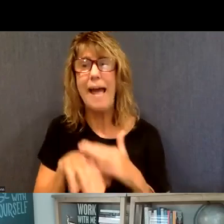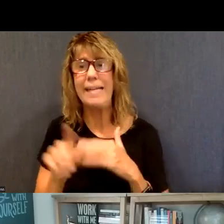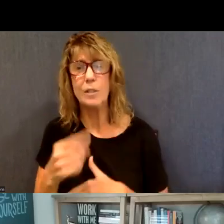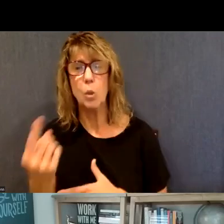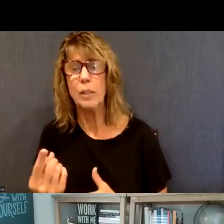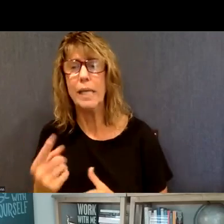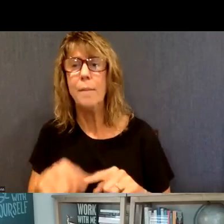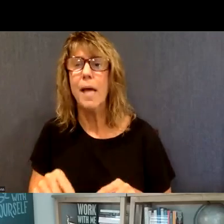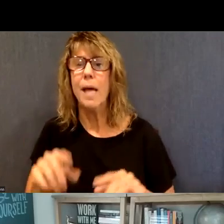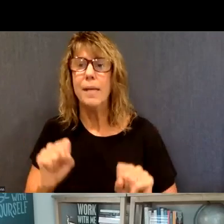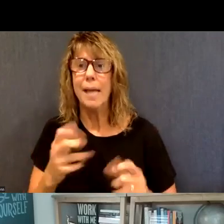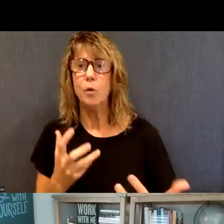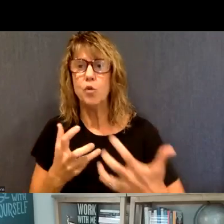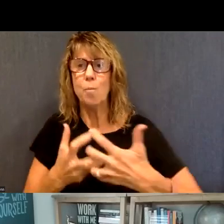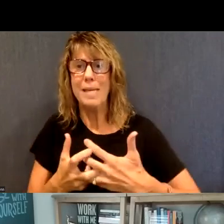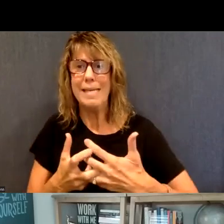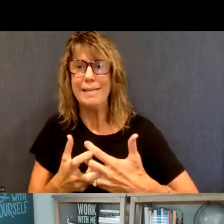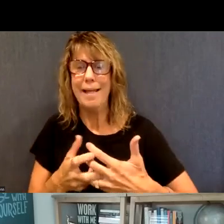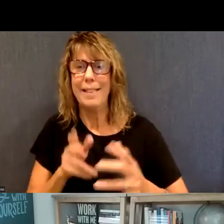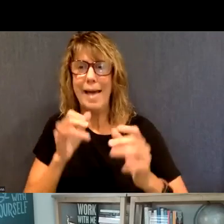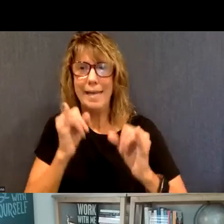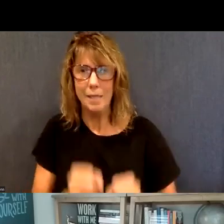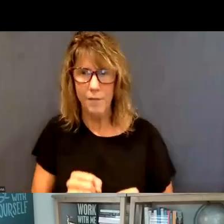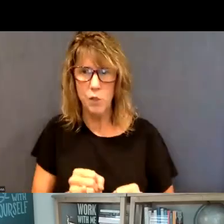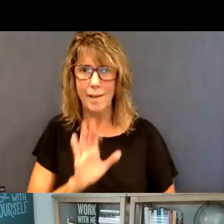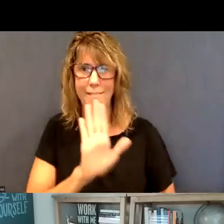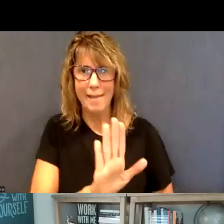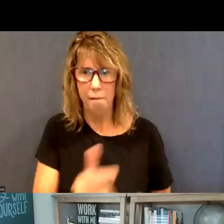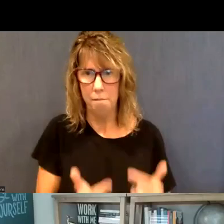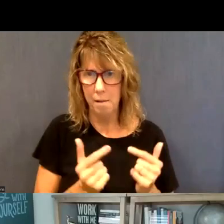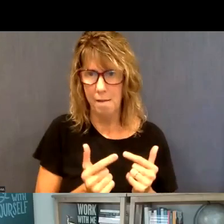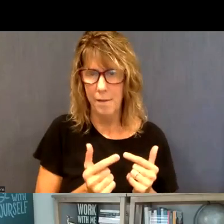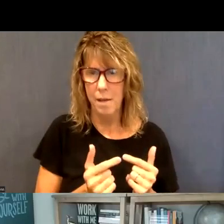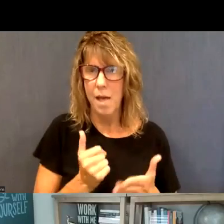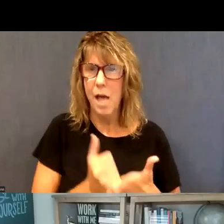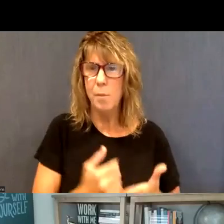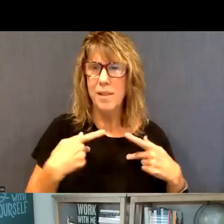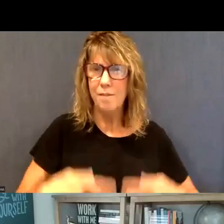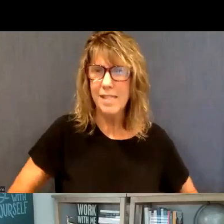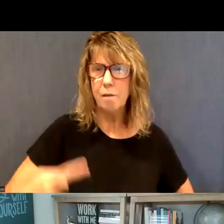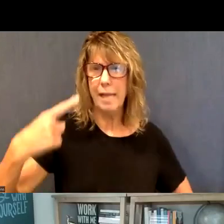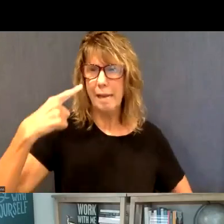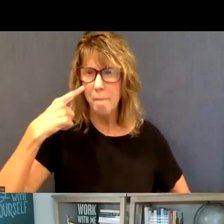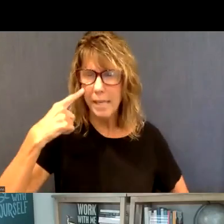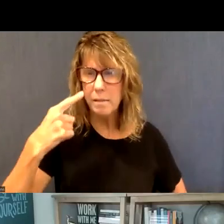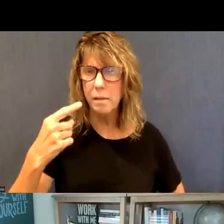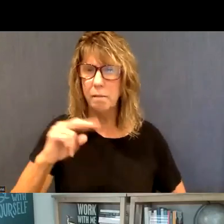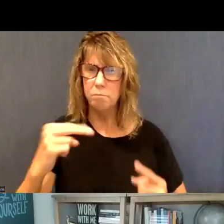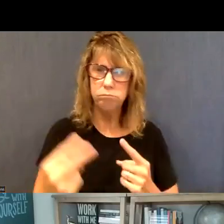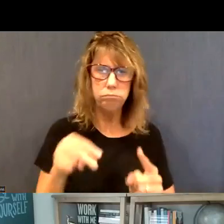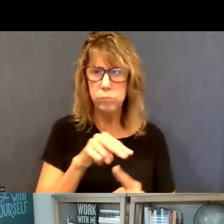meeting the individual where they are, working on the physical and psychological aspects of addiction addiction, while